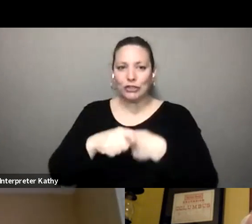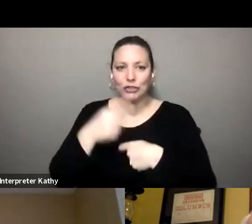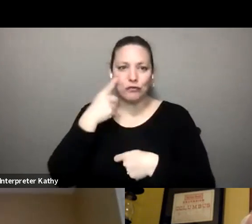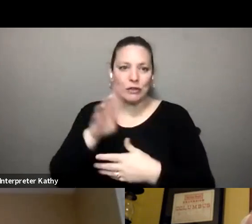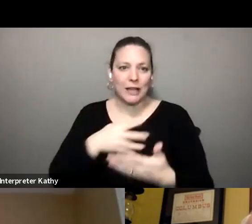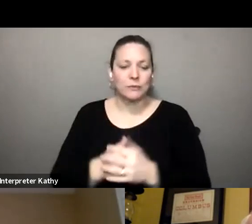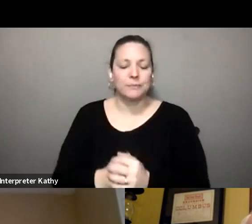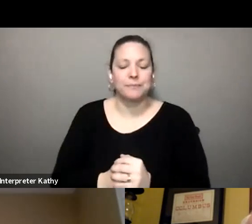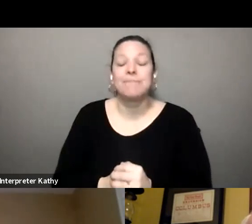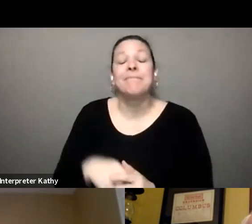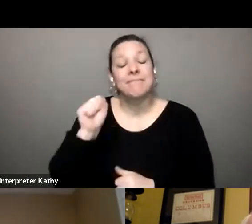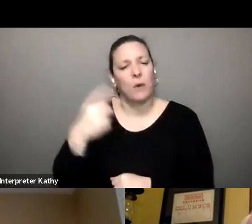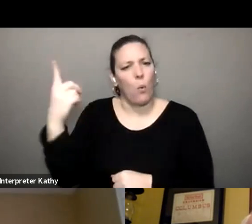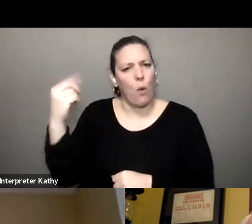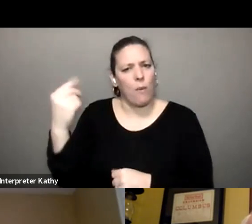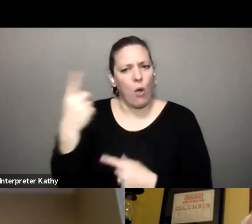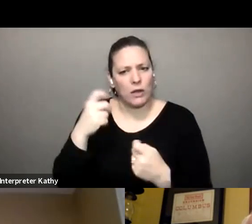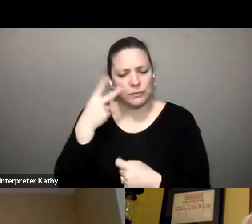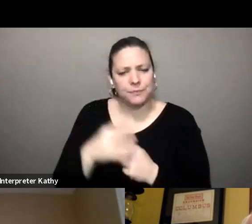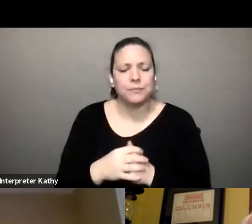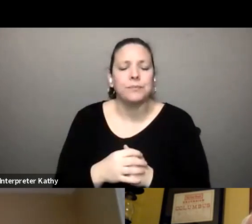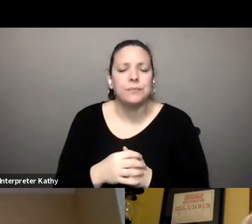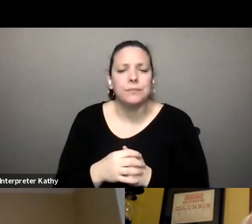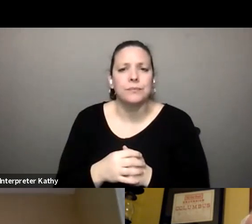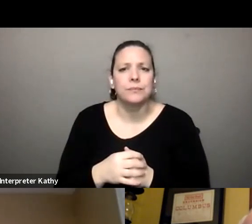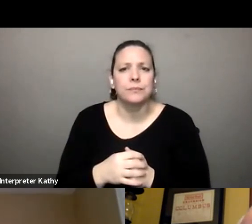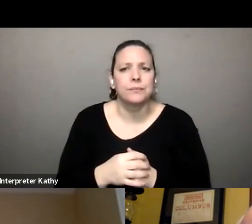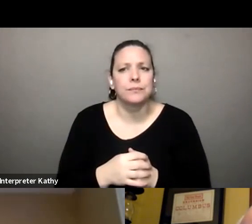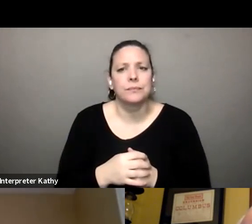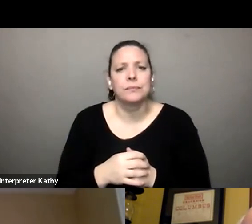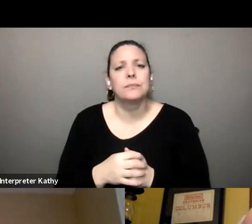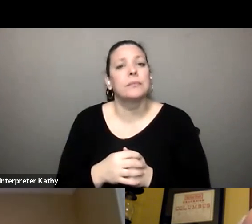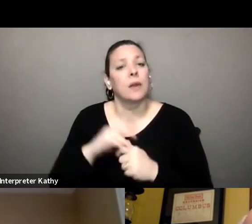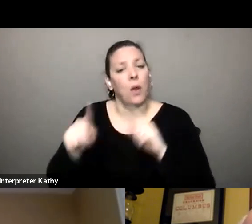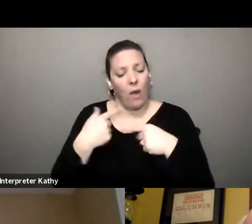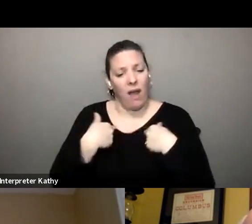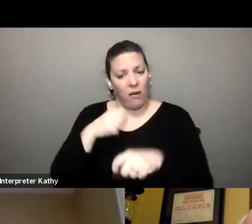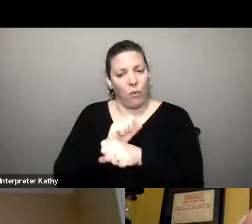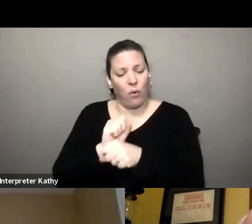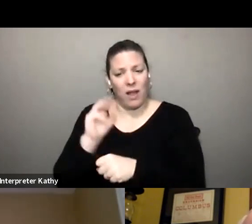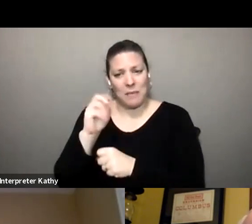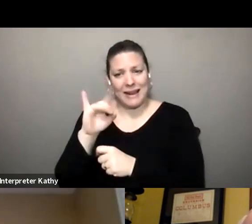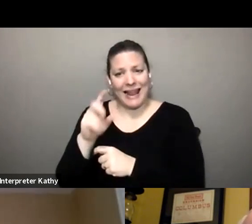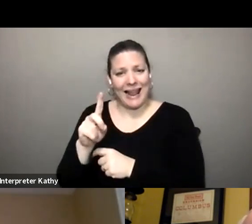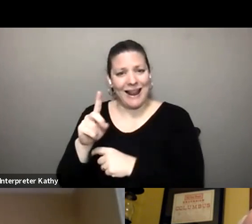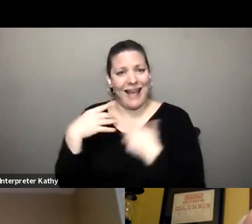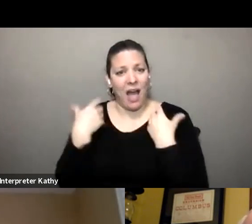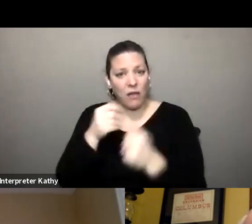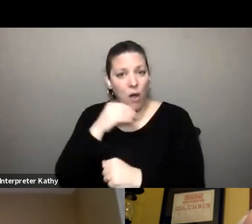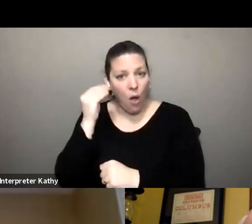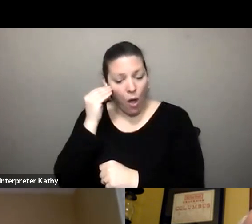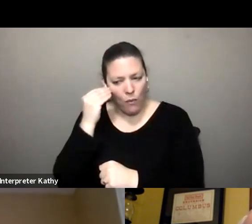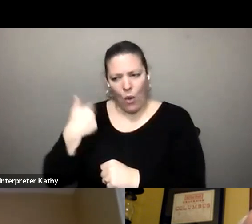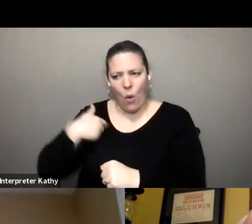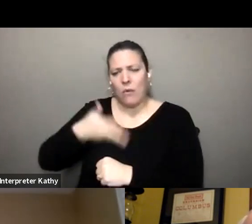we do have another question um the question is when i worked in medicaid health home we